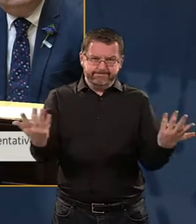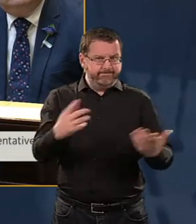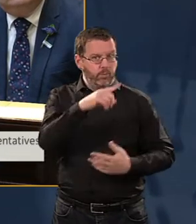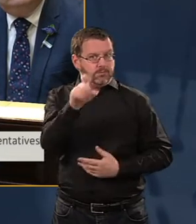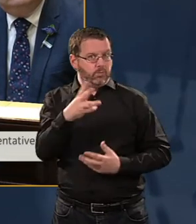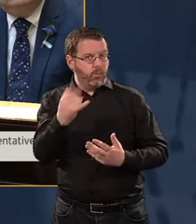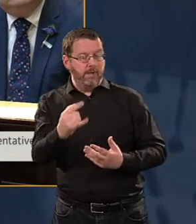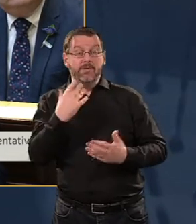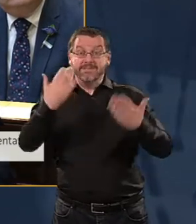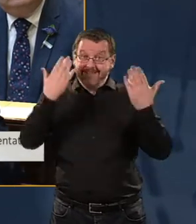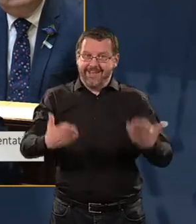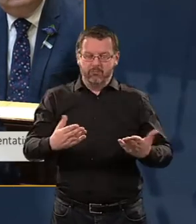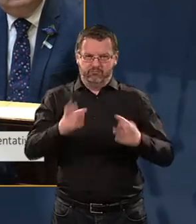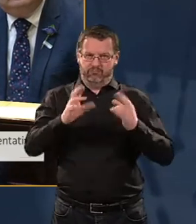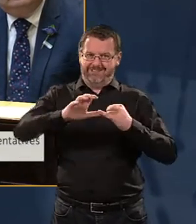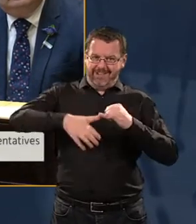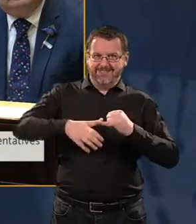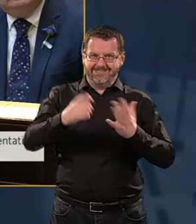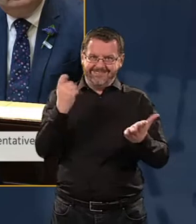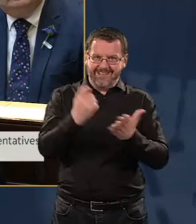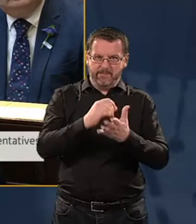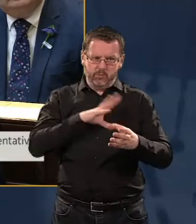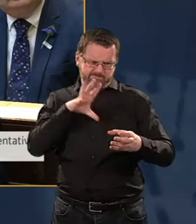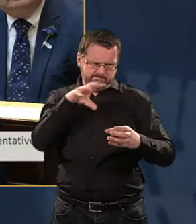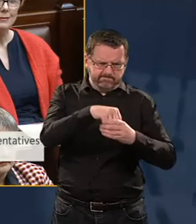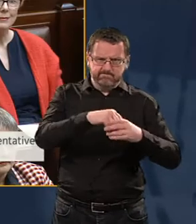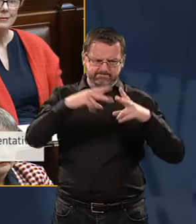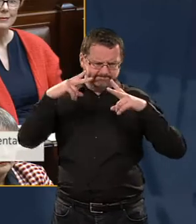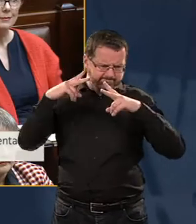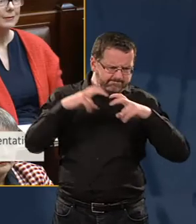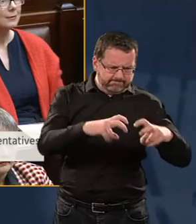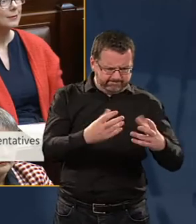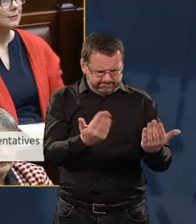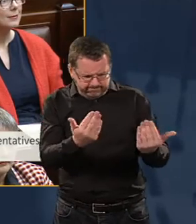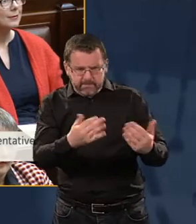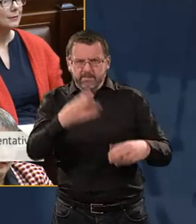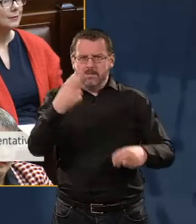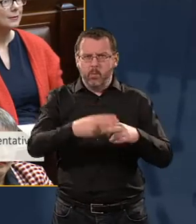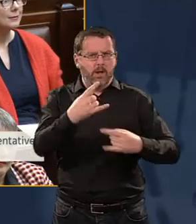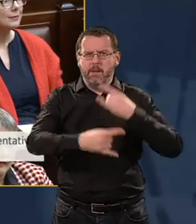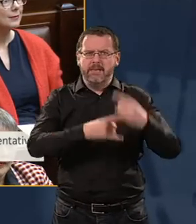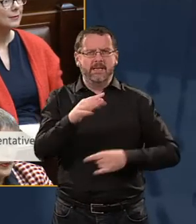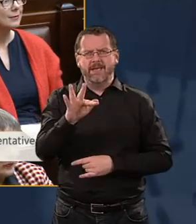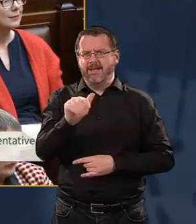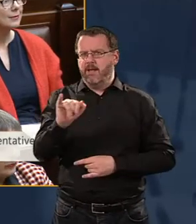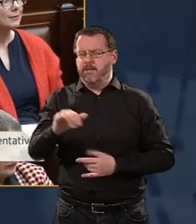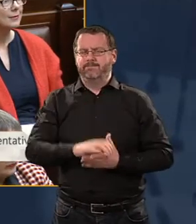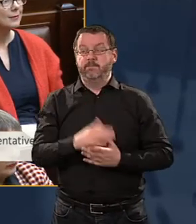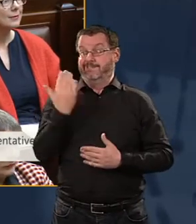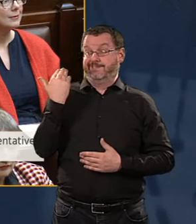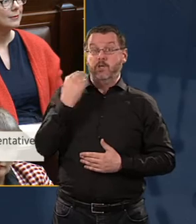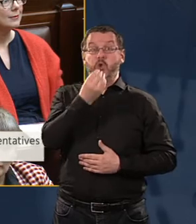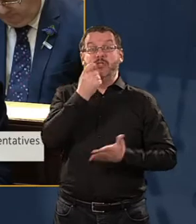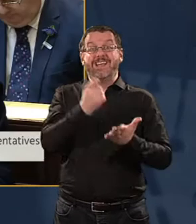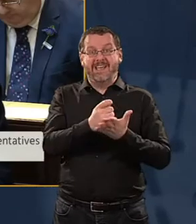clean up once and for all, and to give full transparency to the affairs of the association. We've learned at lunchtime that Deloitte have